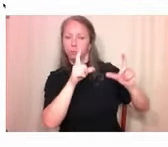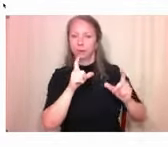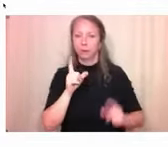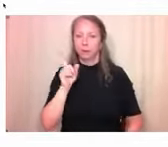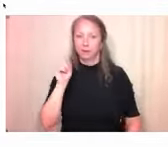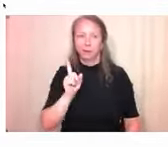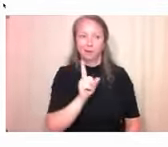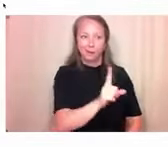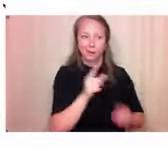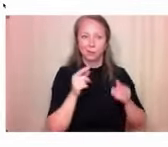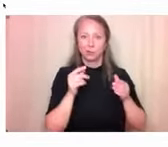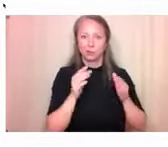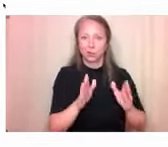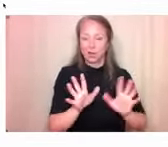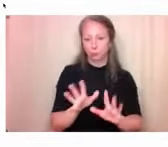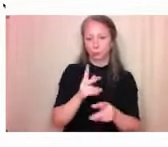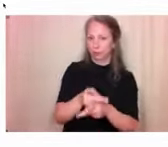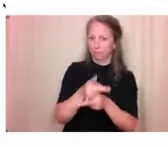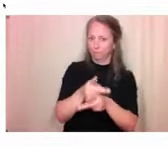photo.